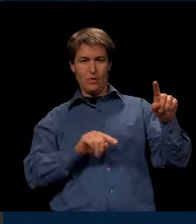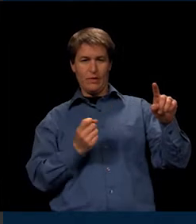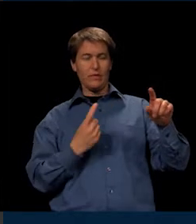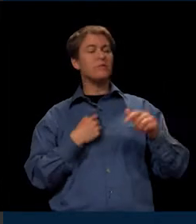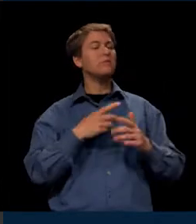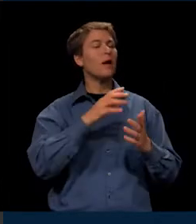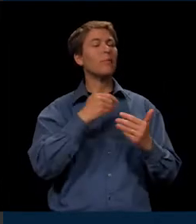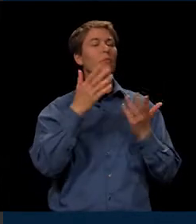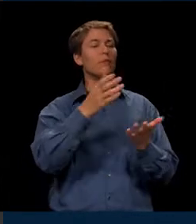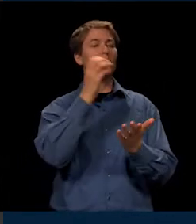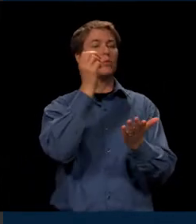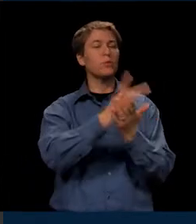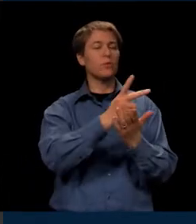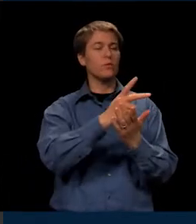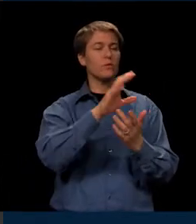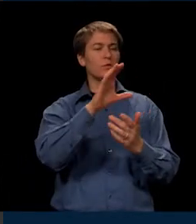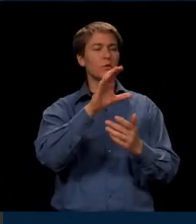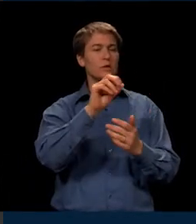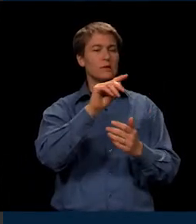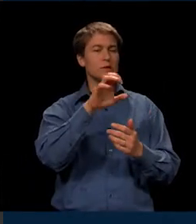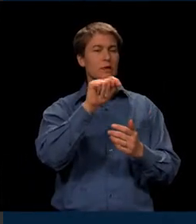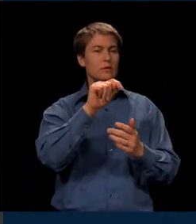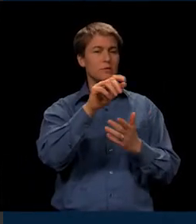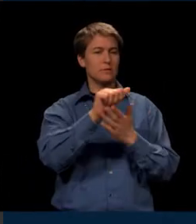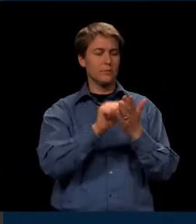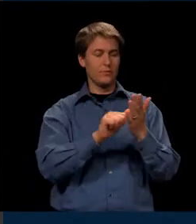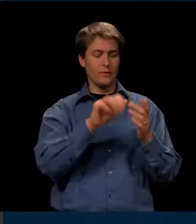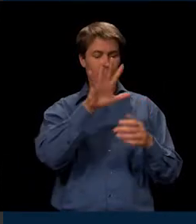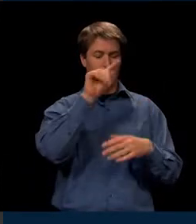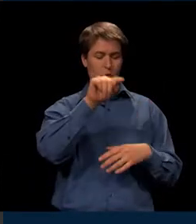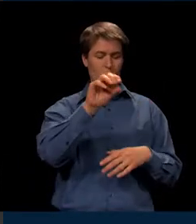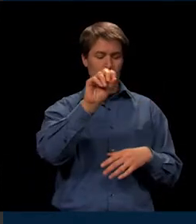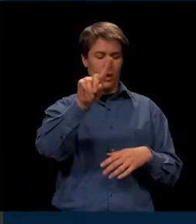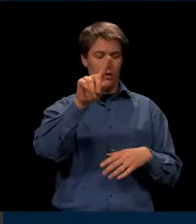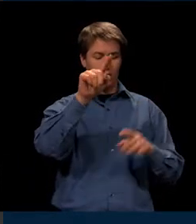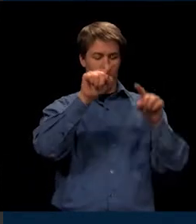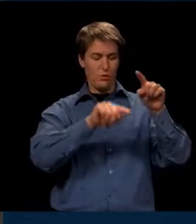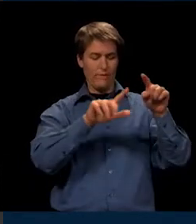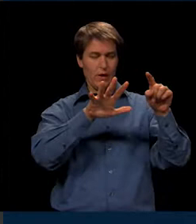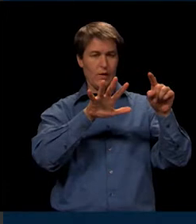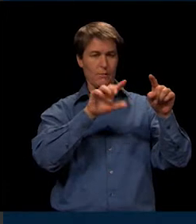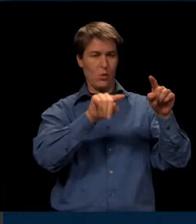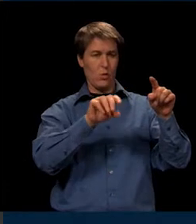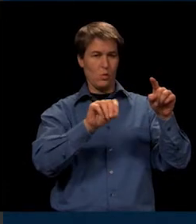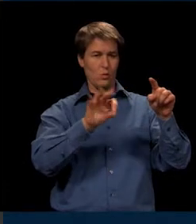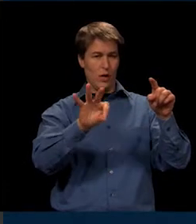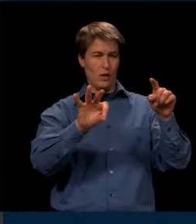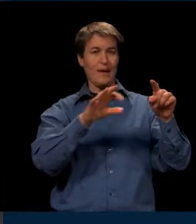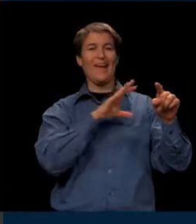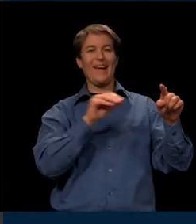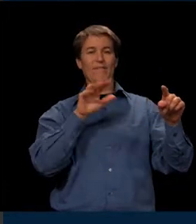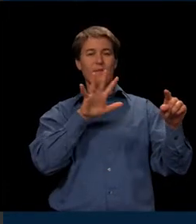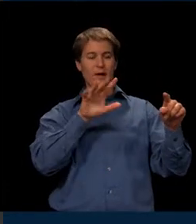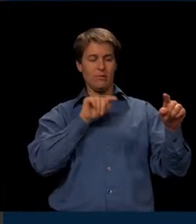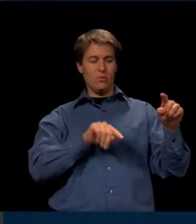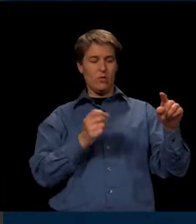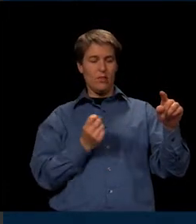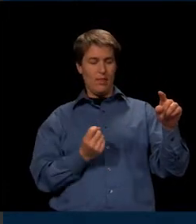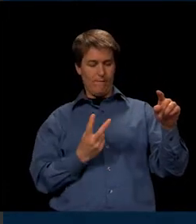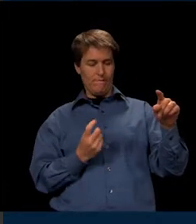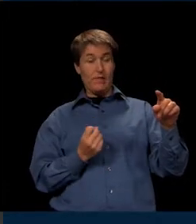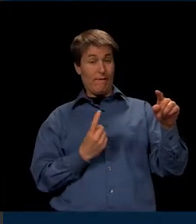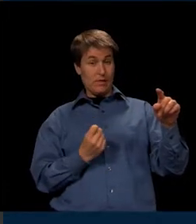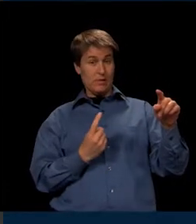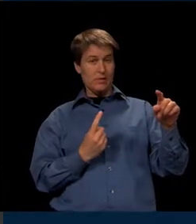agenda items numbered 5.01 through 5.09 and 5.11 as